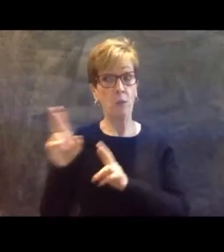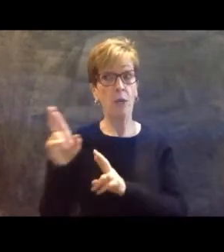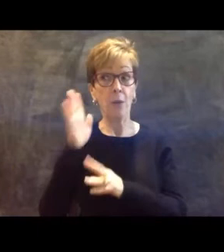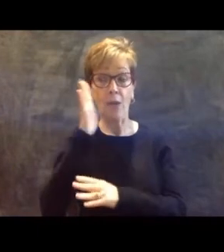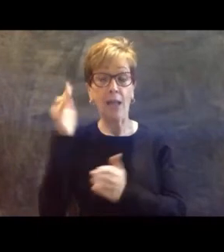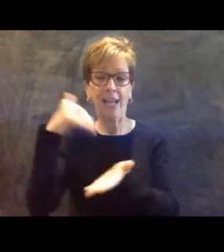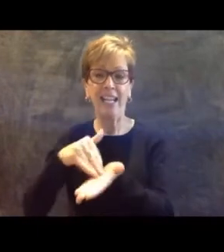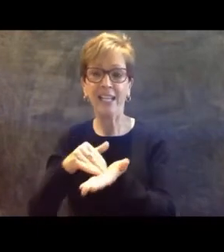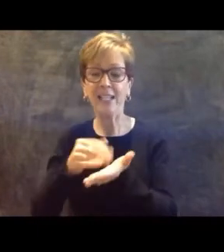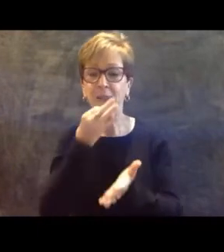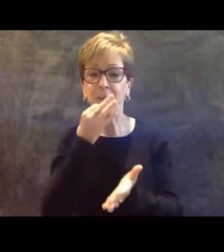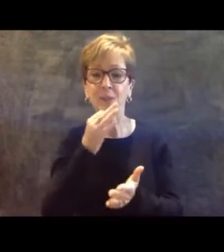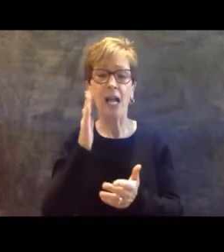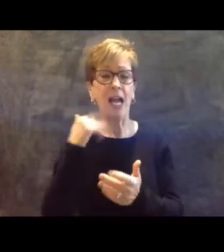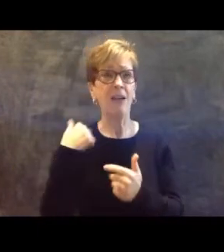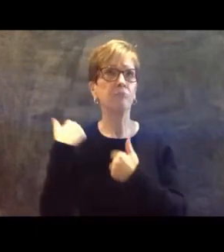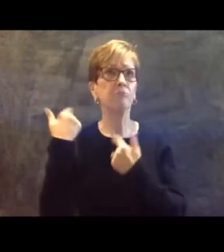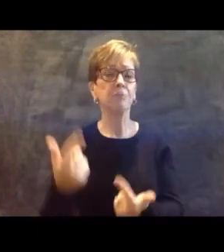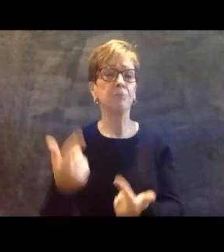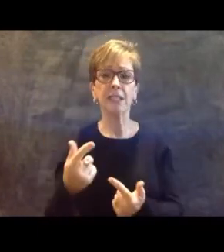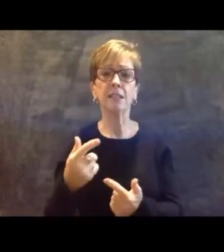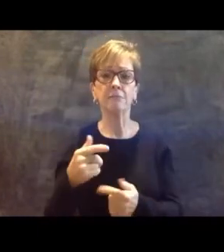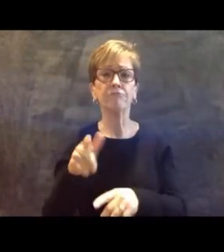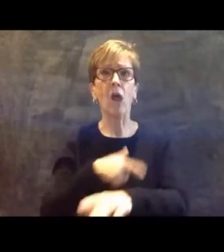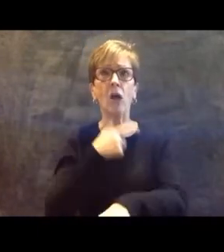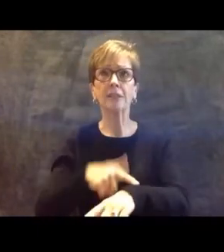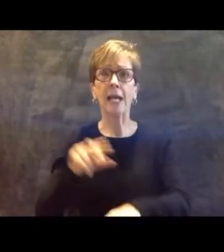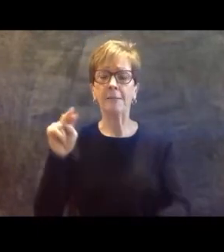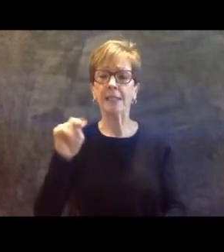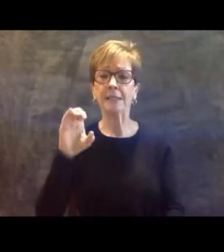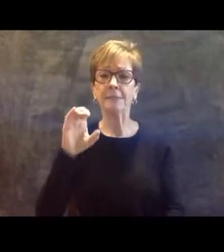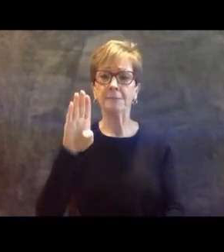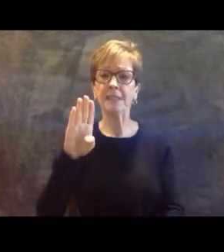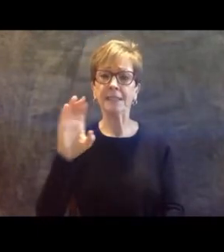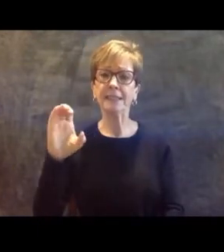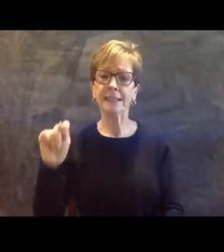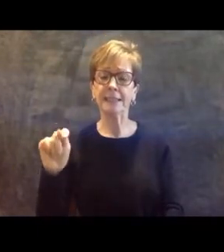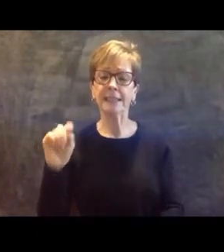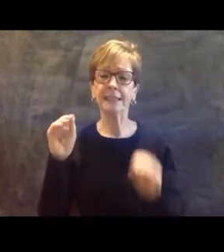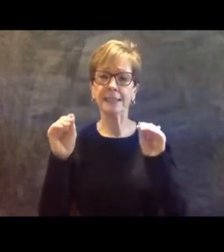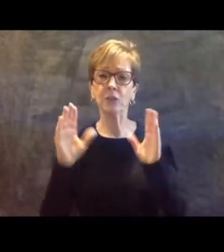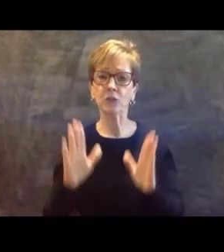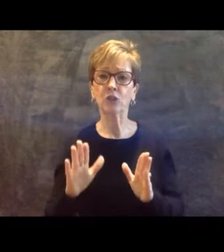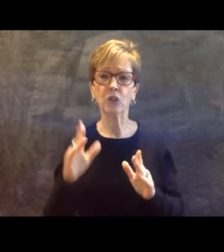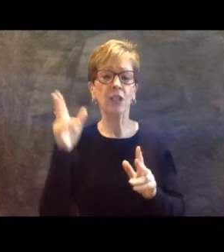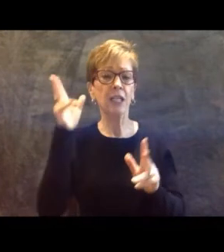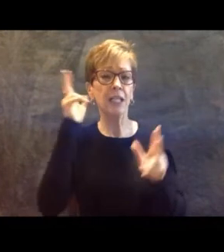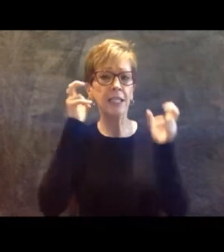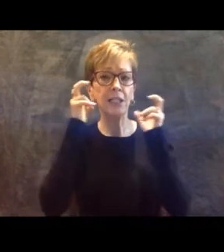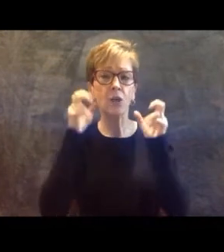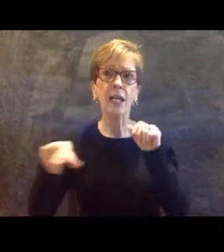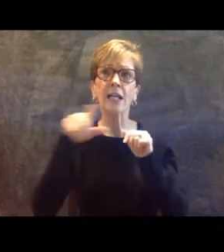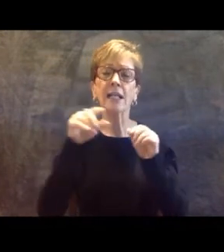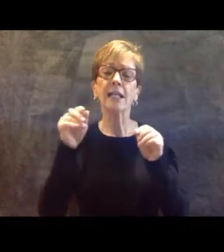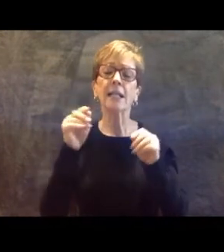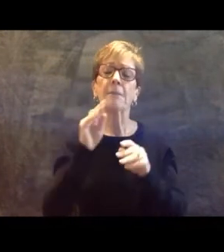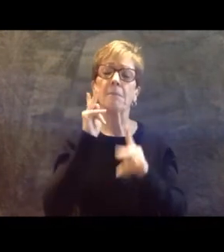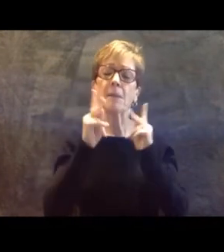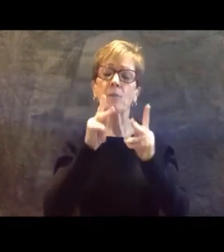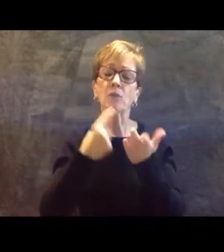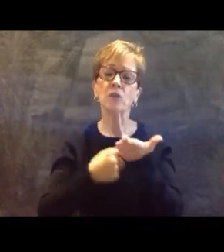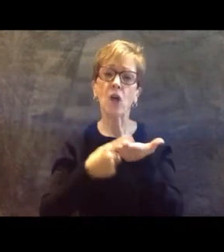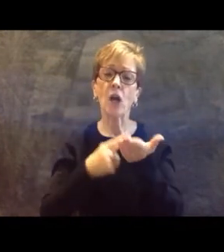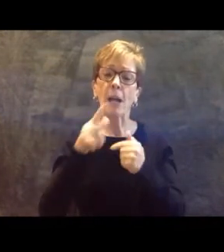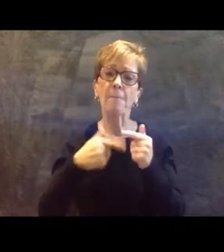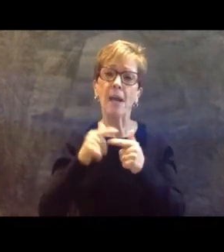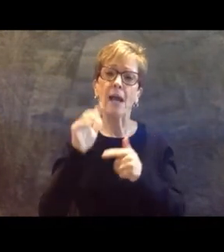board certified teacher for a good while now. Hearing people talk about the impact of national board certification just